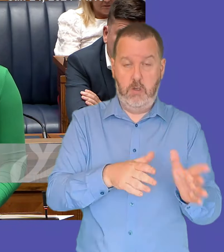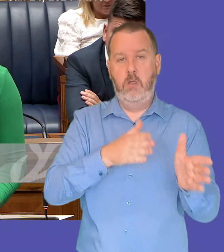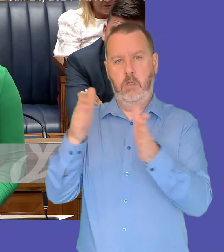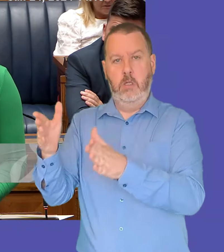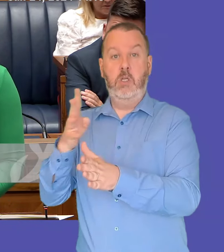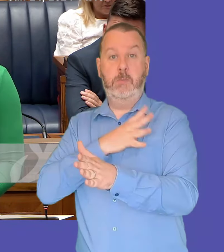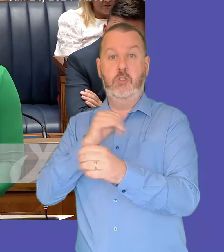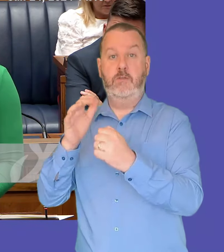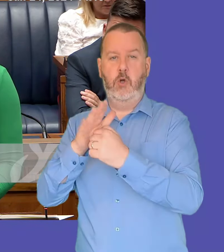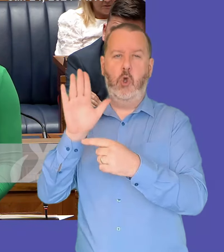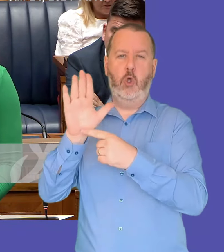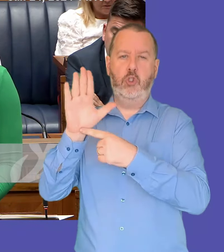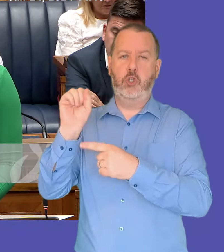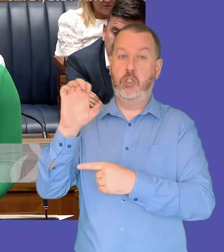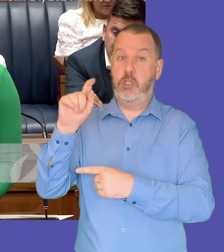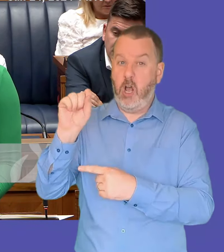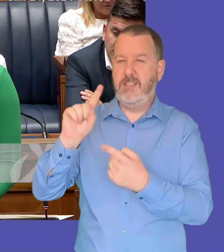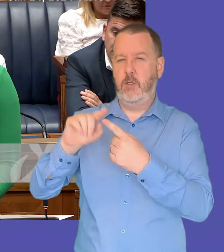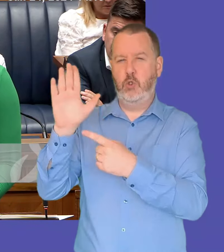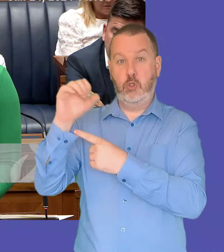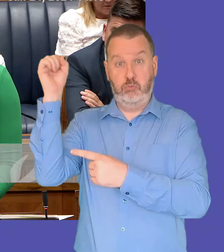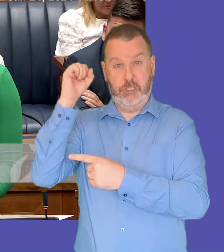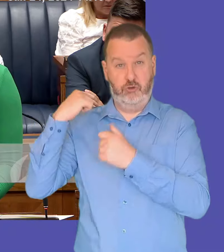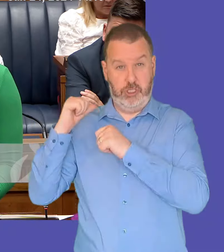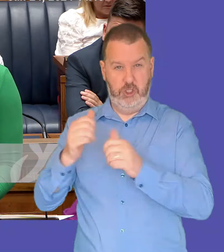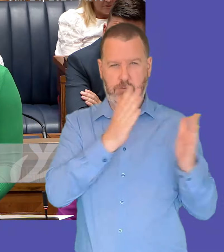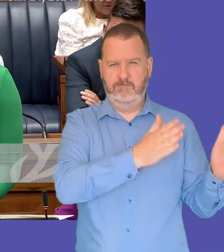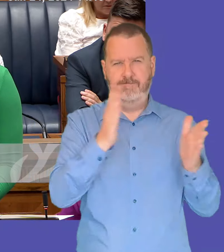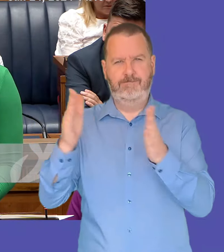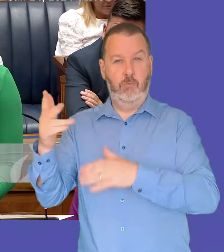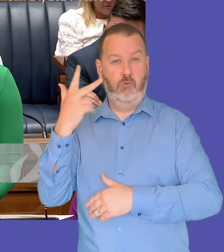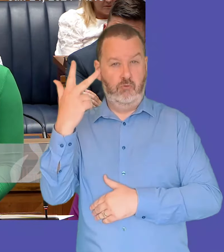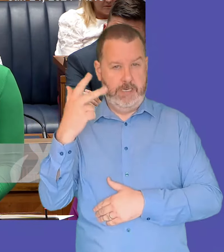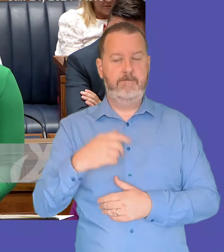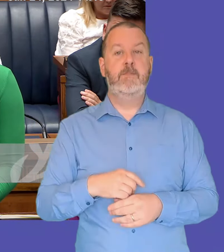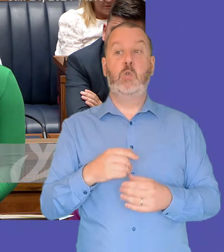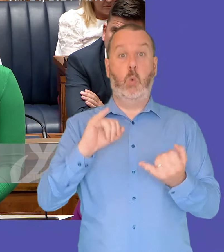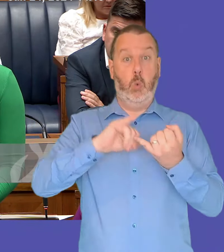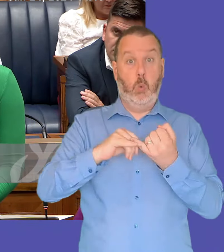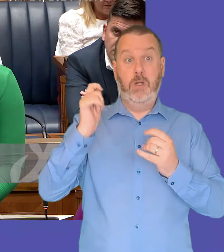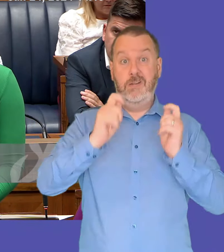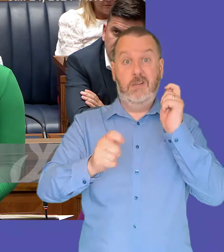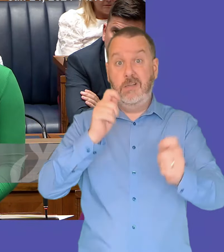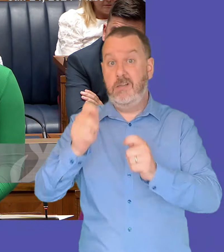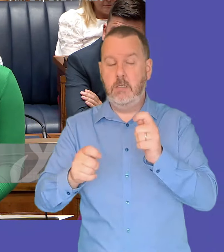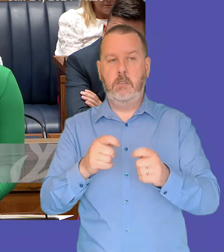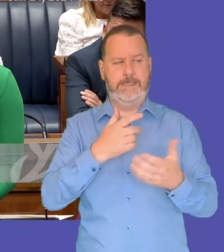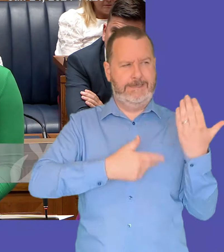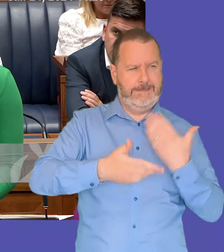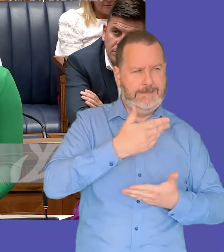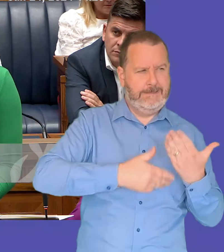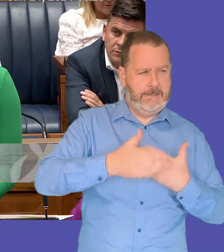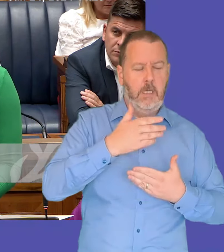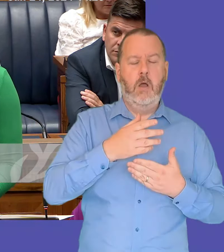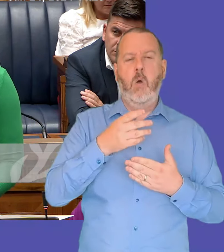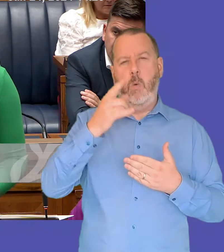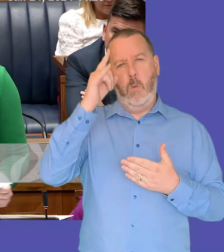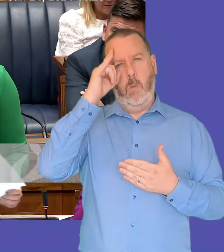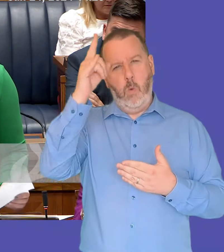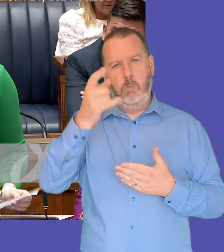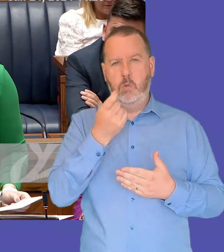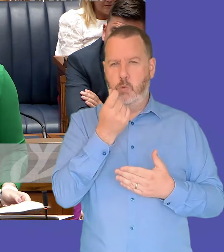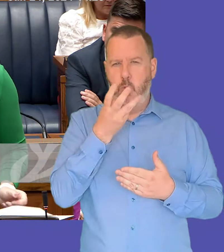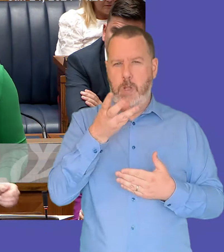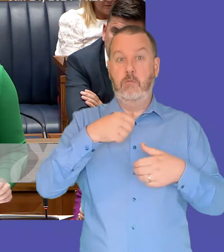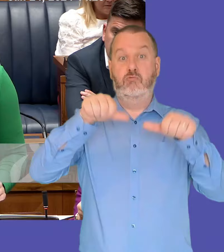on the ulster british tradition we have given initial consideration to the appointments process and hope to make an arrangement in due course around the necessary